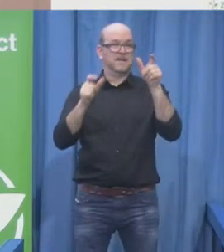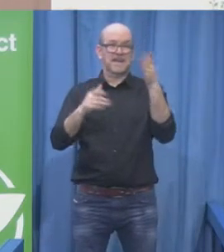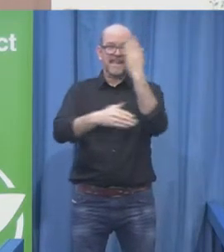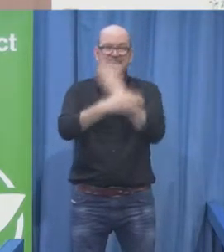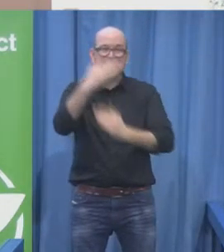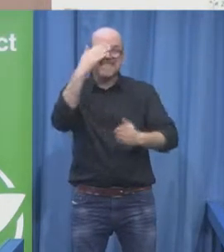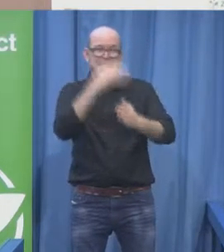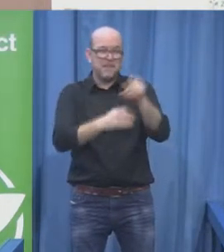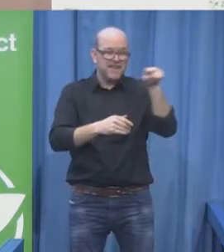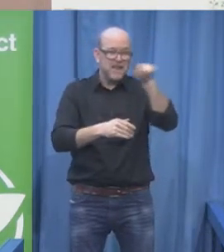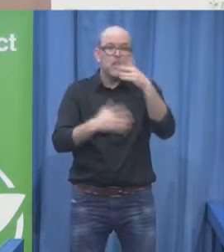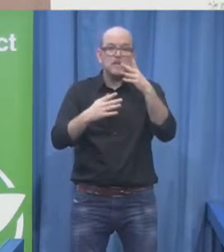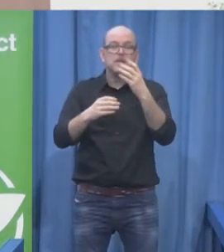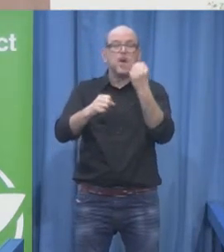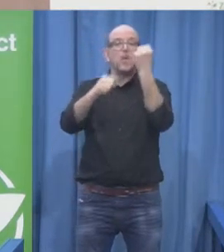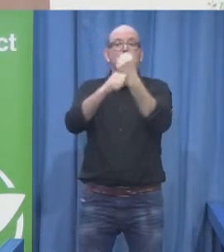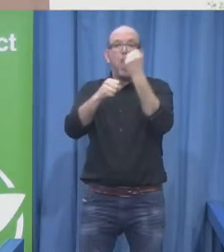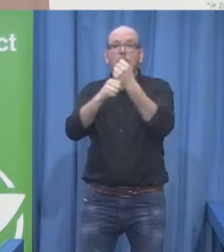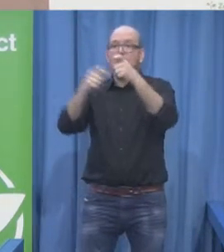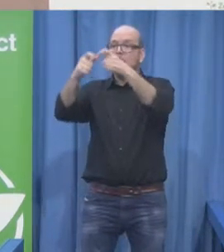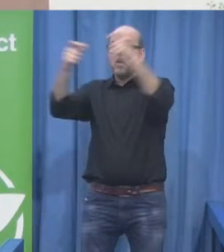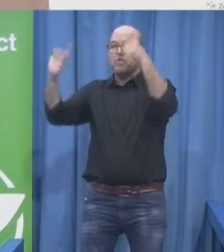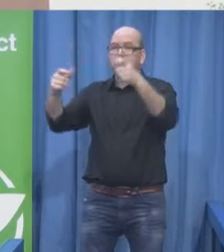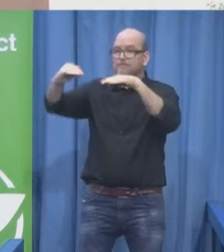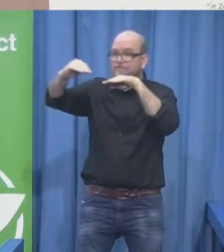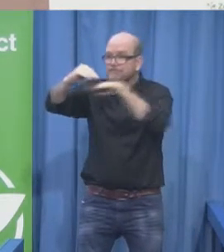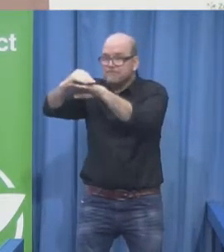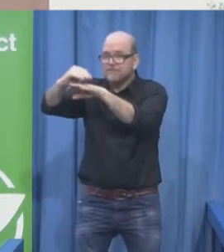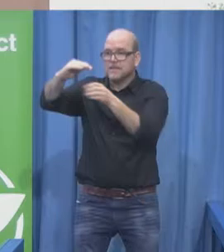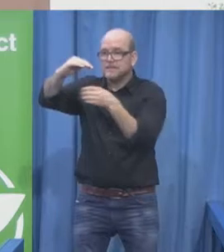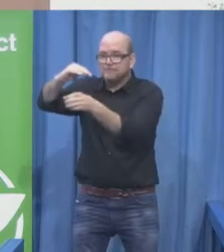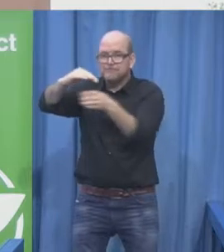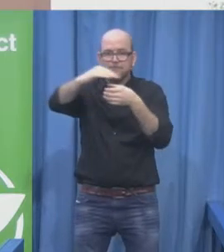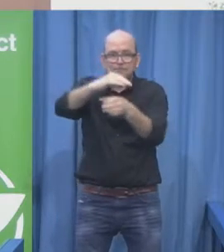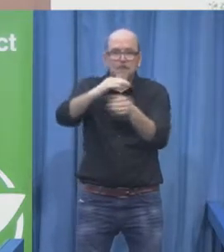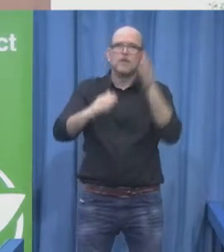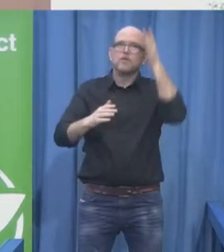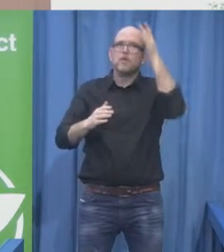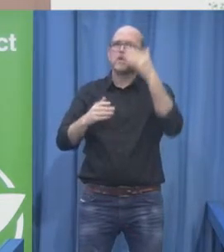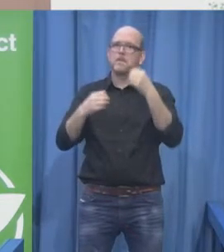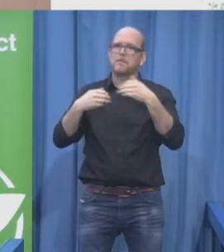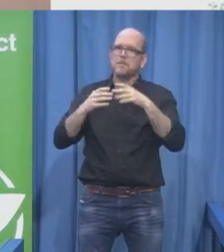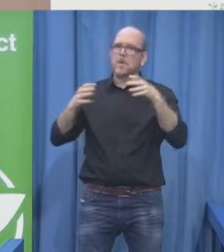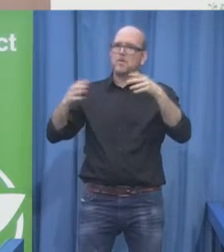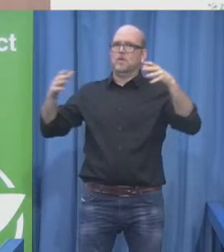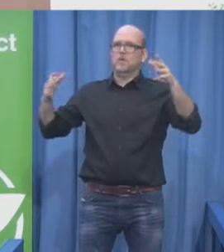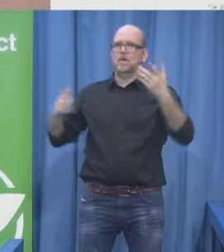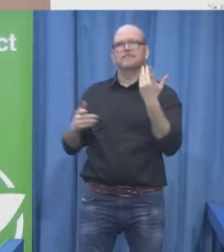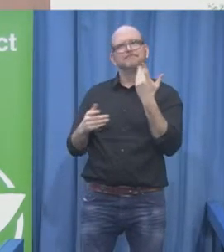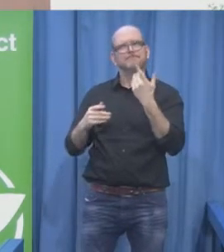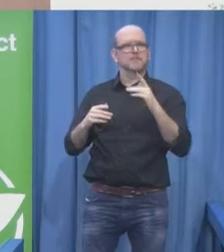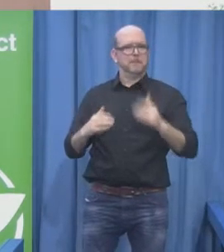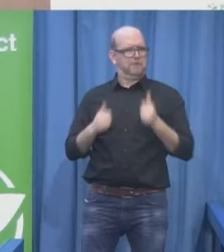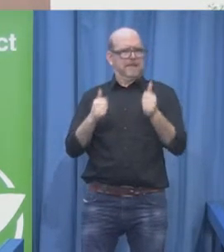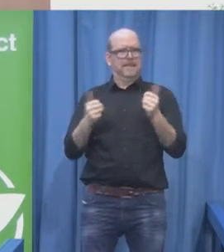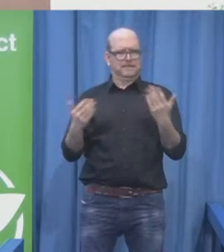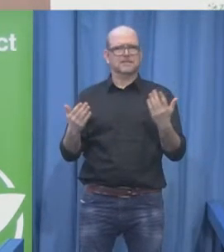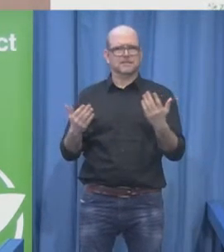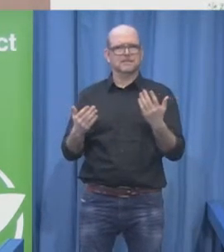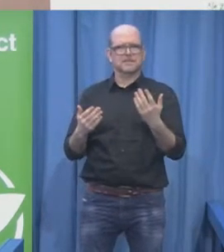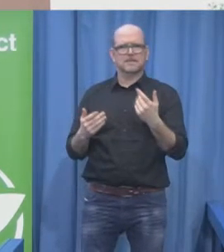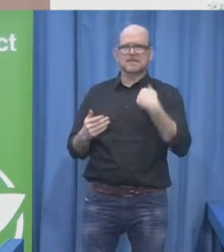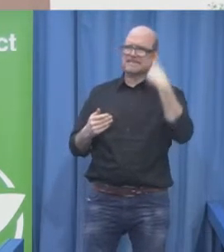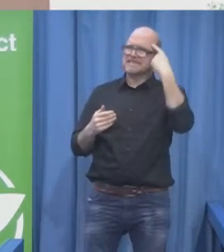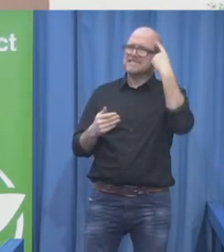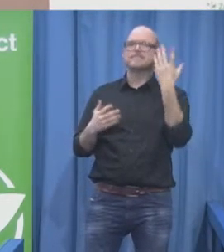want that to happen. And we also, United Nations, are trying to promote full employment. Because we know that